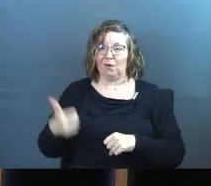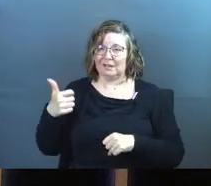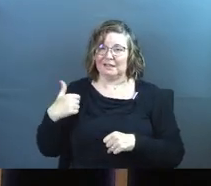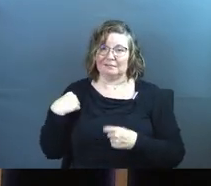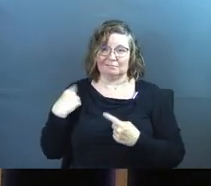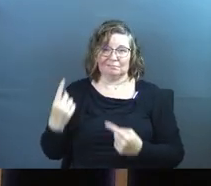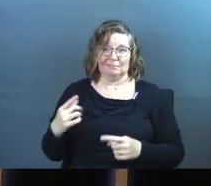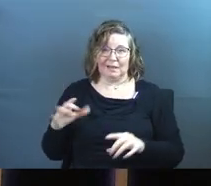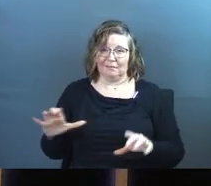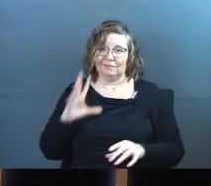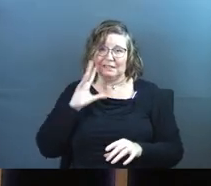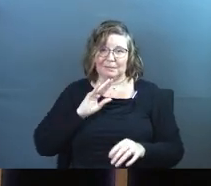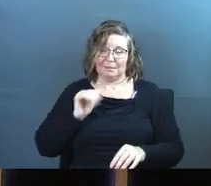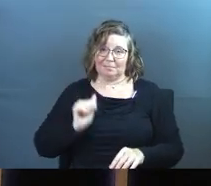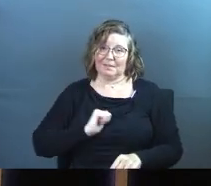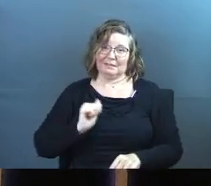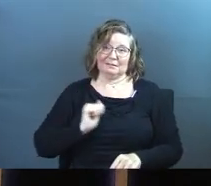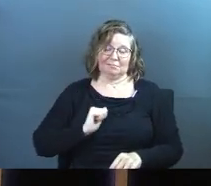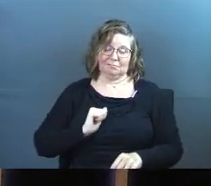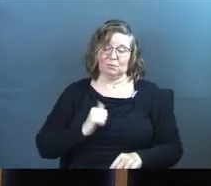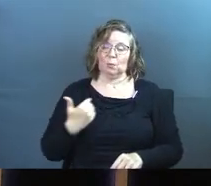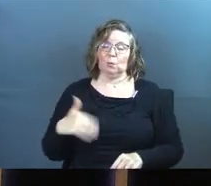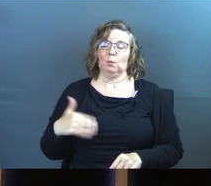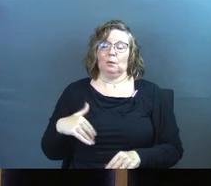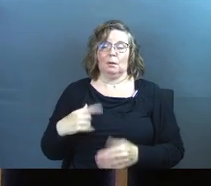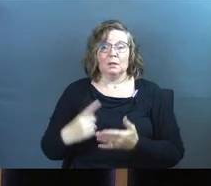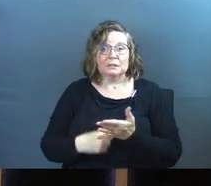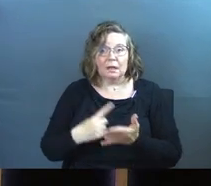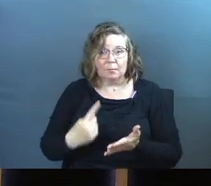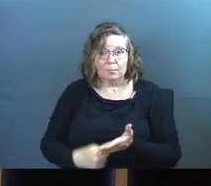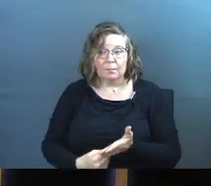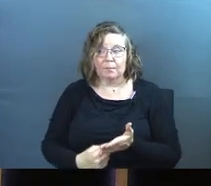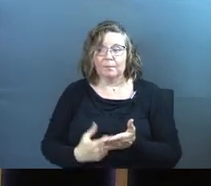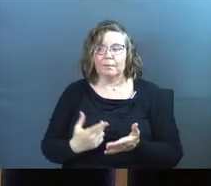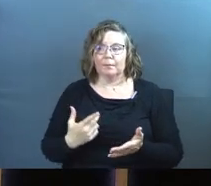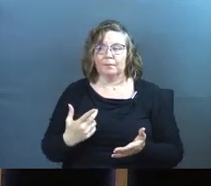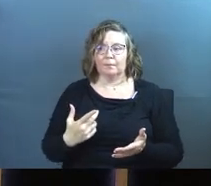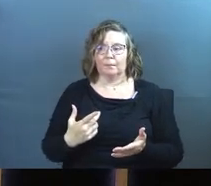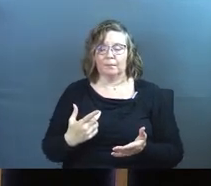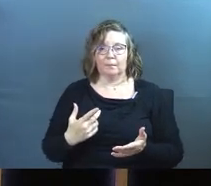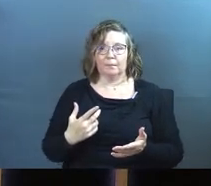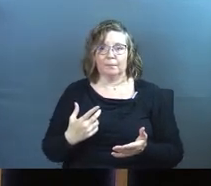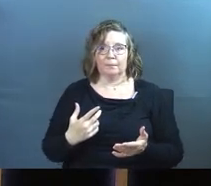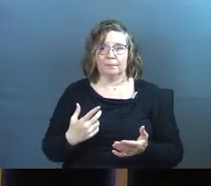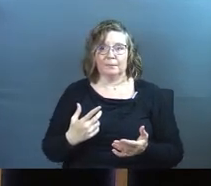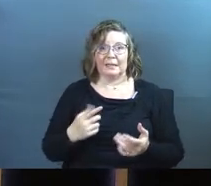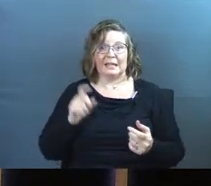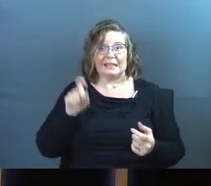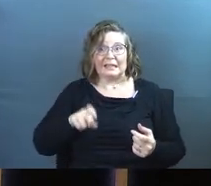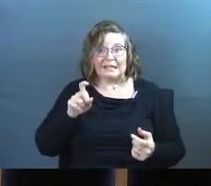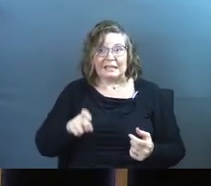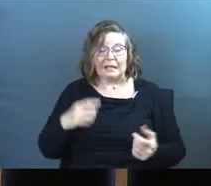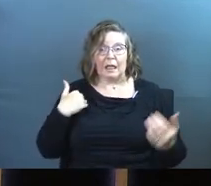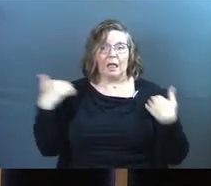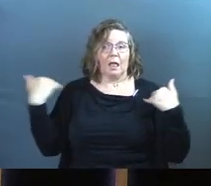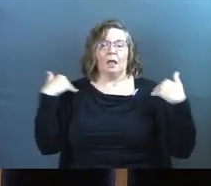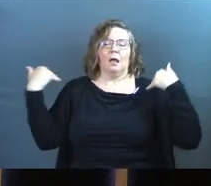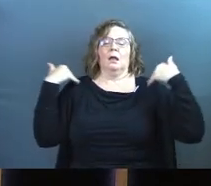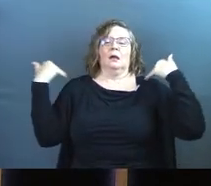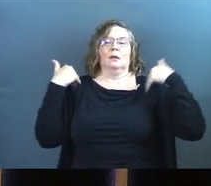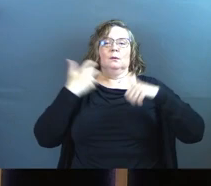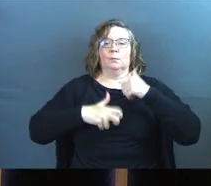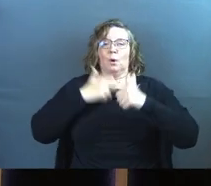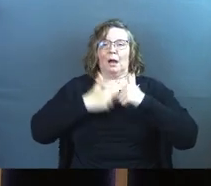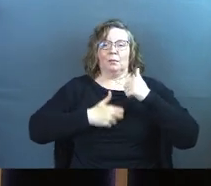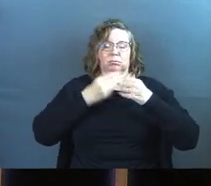life. And sometimes the voices and the needs and the problems